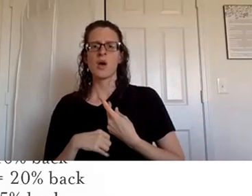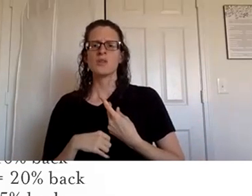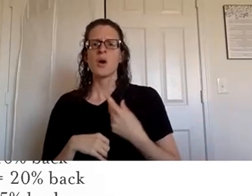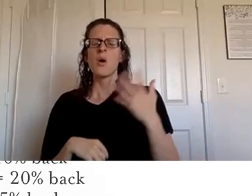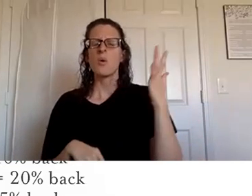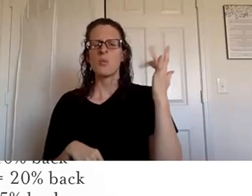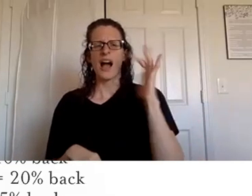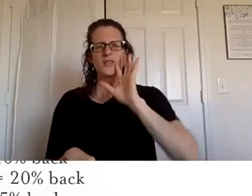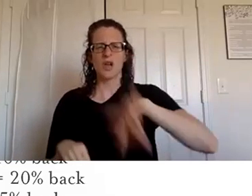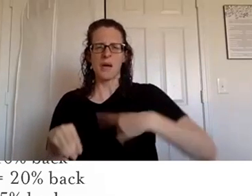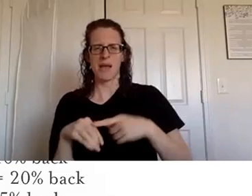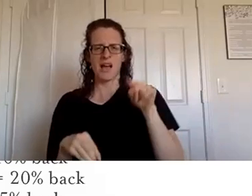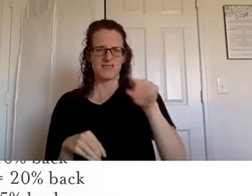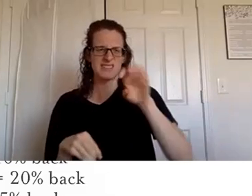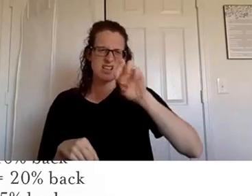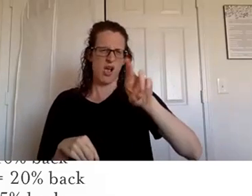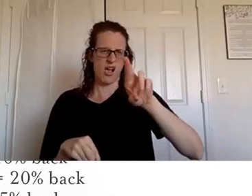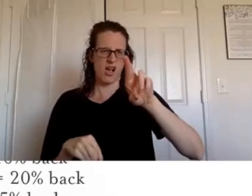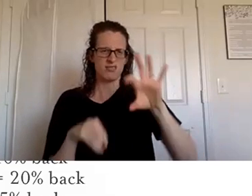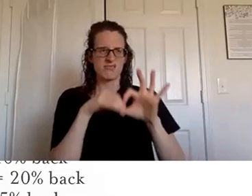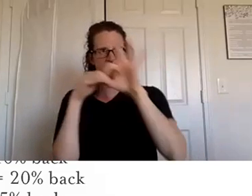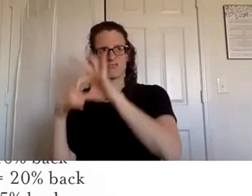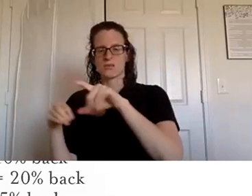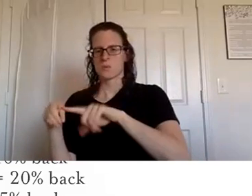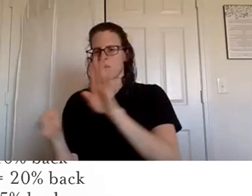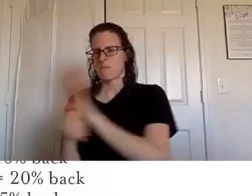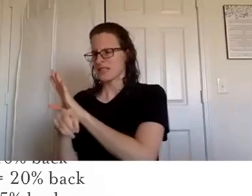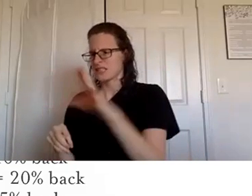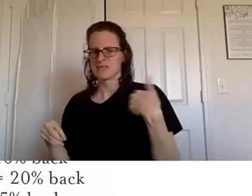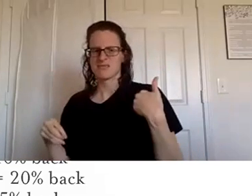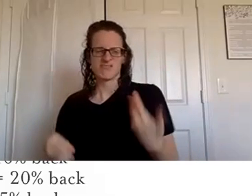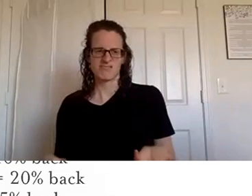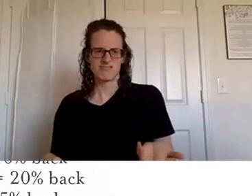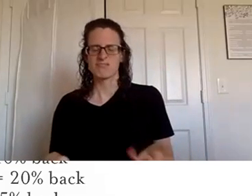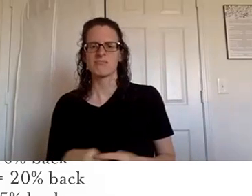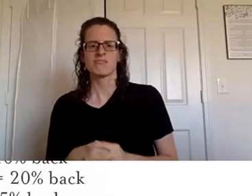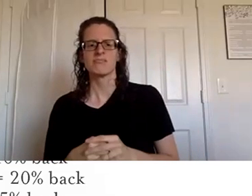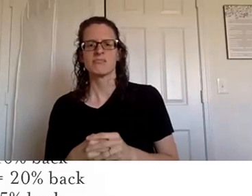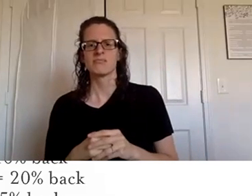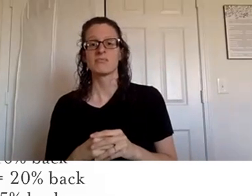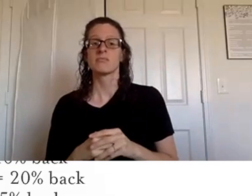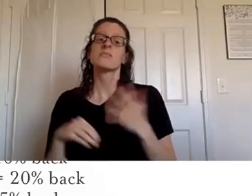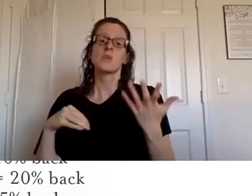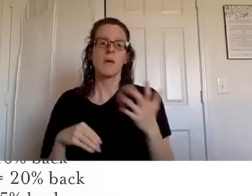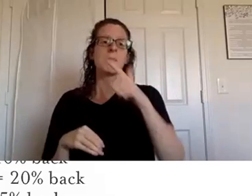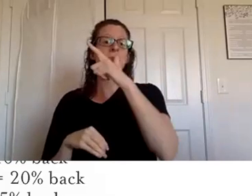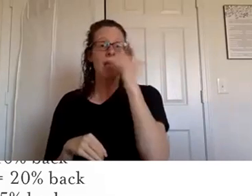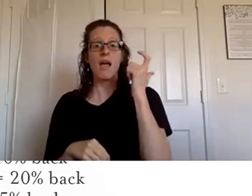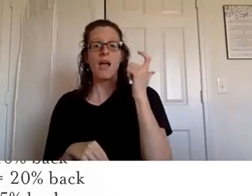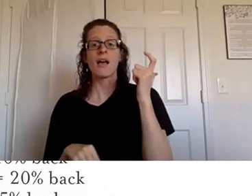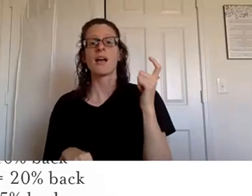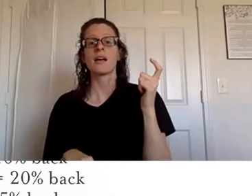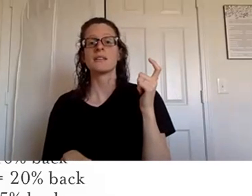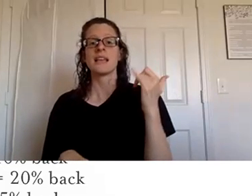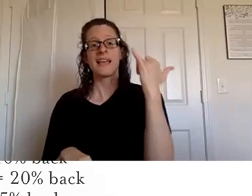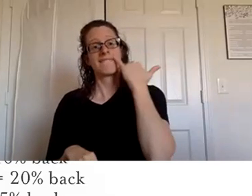talking about essential rewards when it comes to the business side of young living well that is because if you